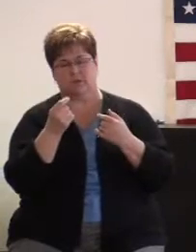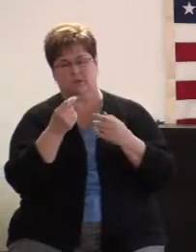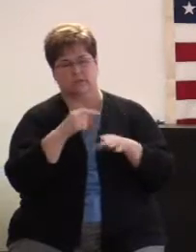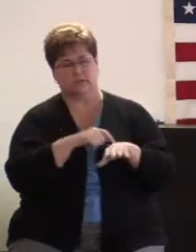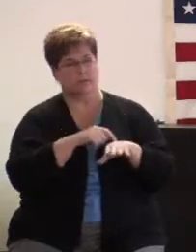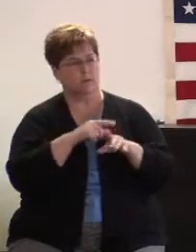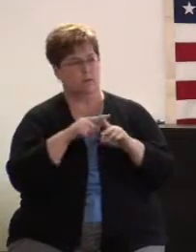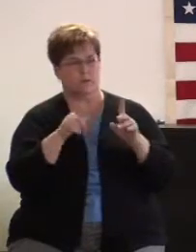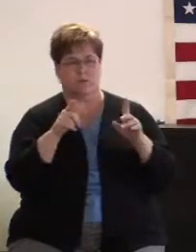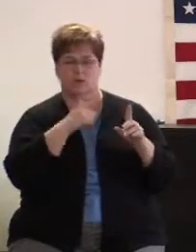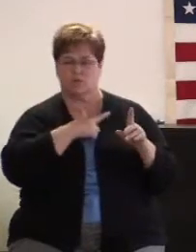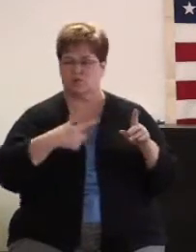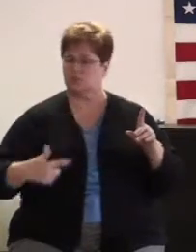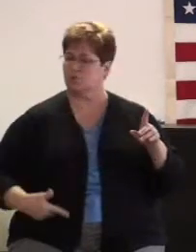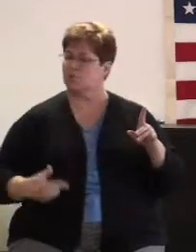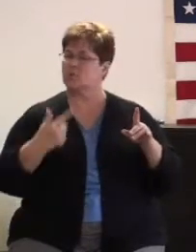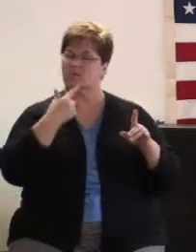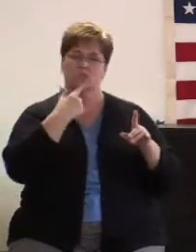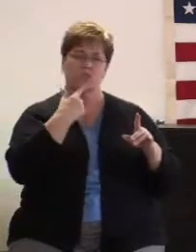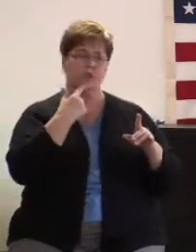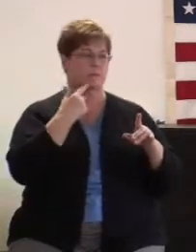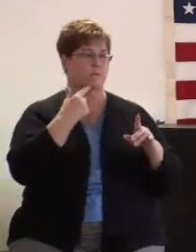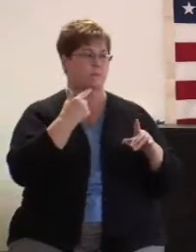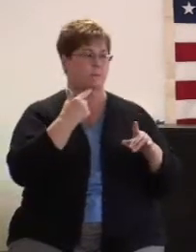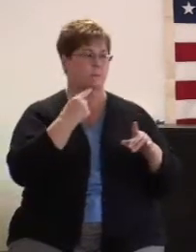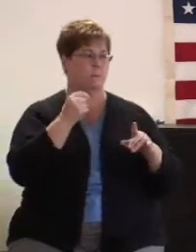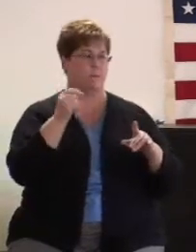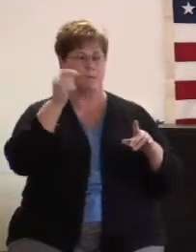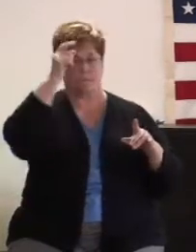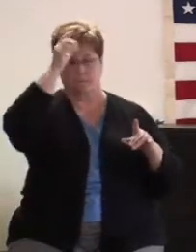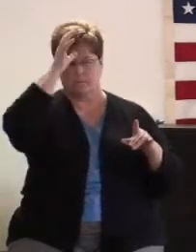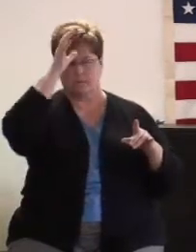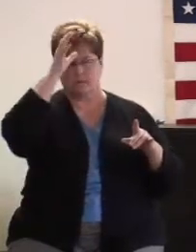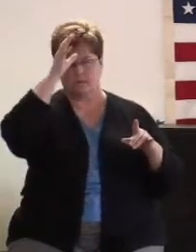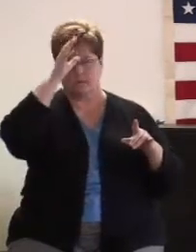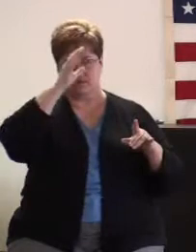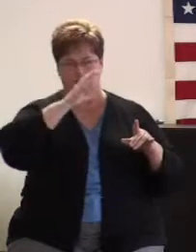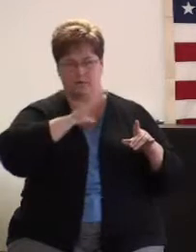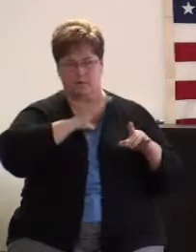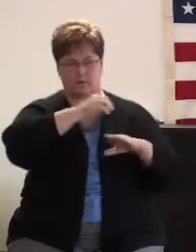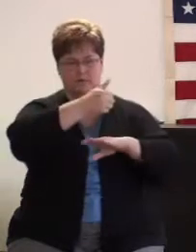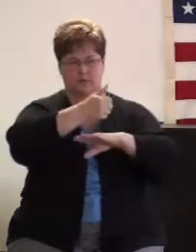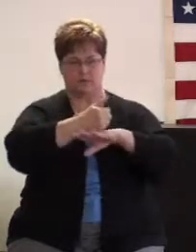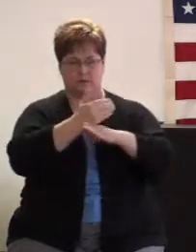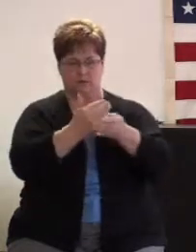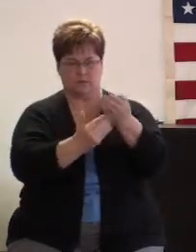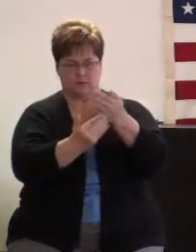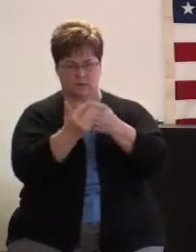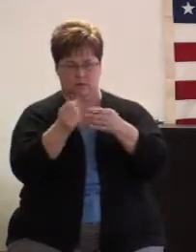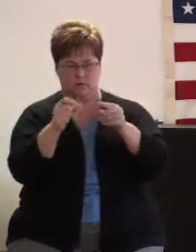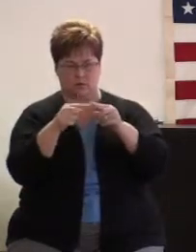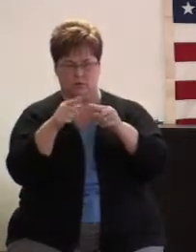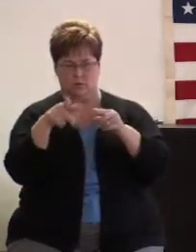And the Lord said the man that sets his hand to the plow and looks back